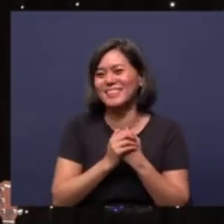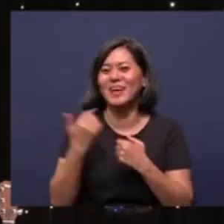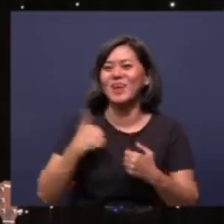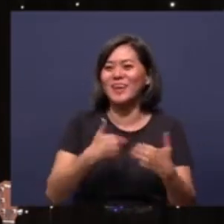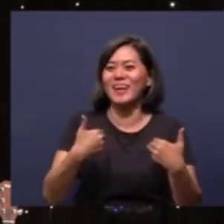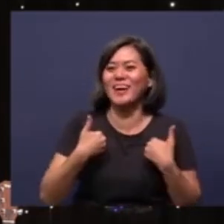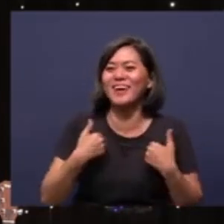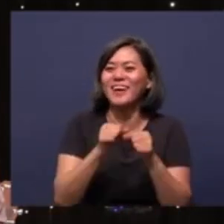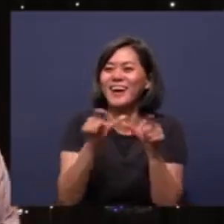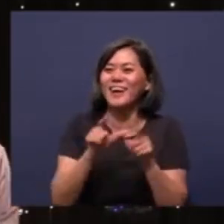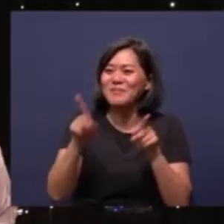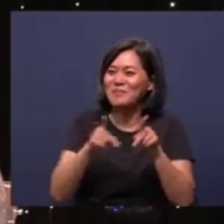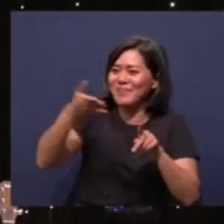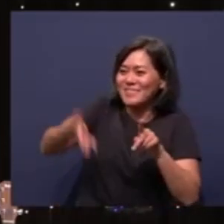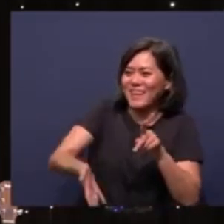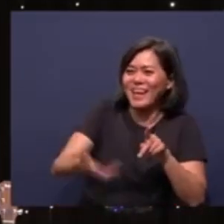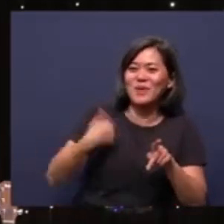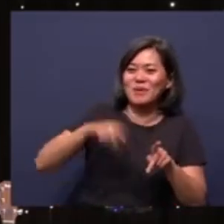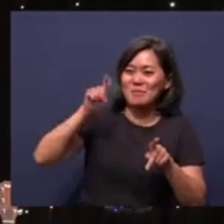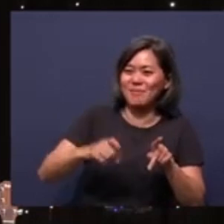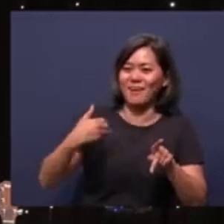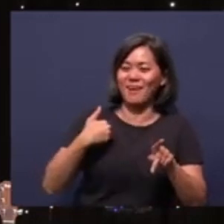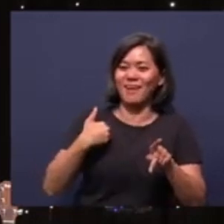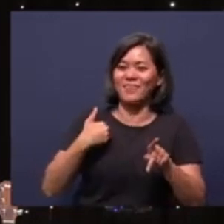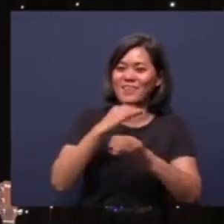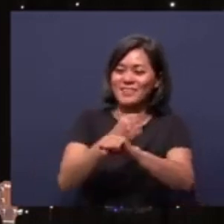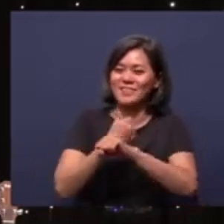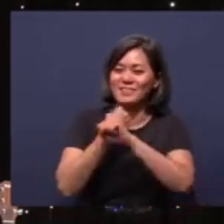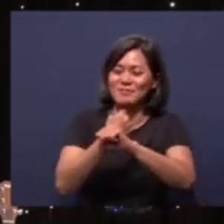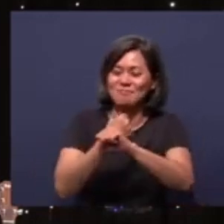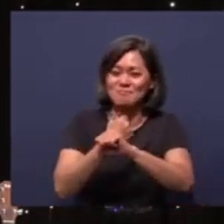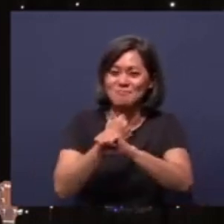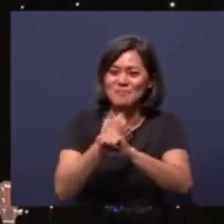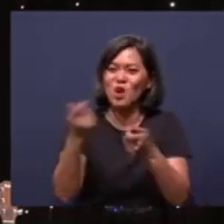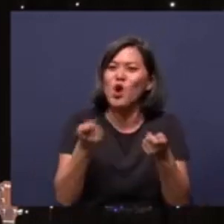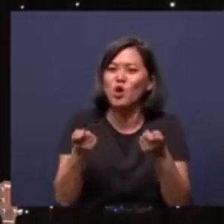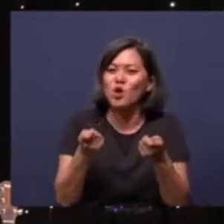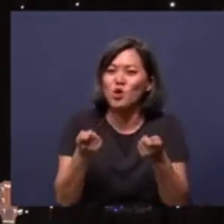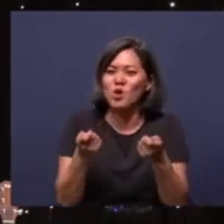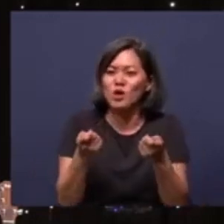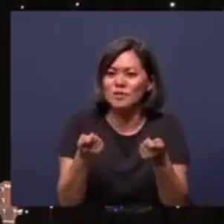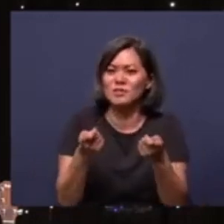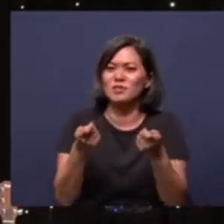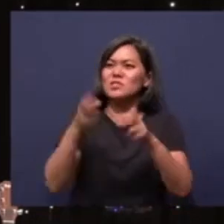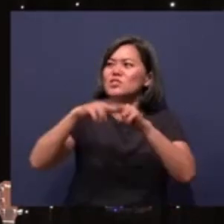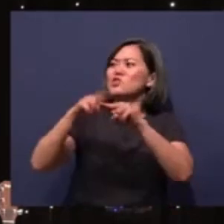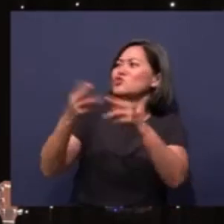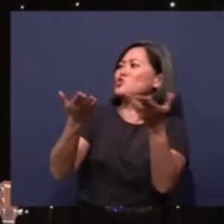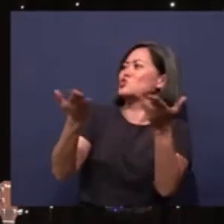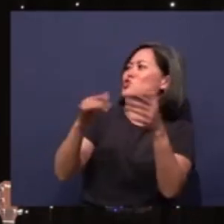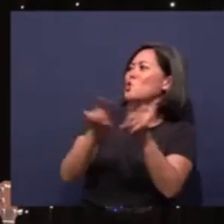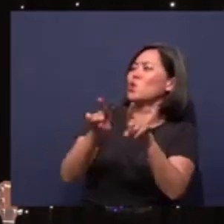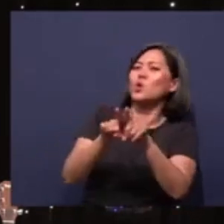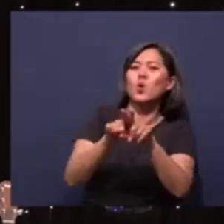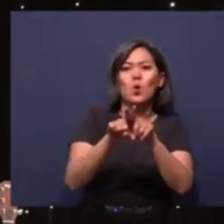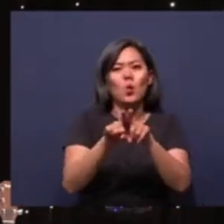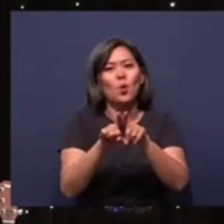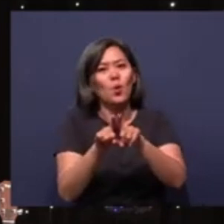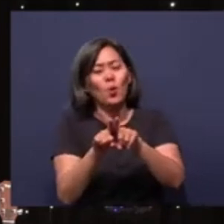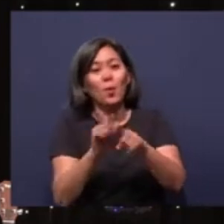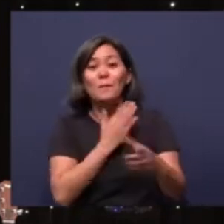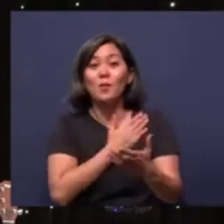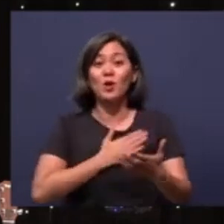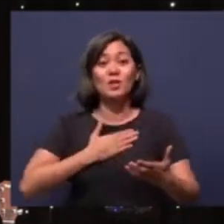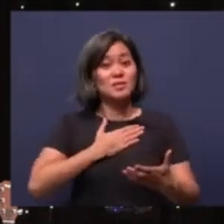lot of people down there. We need to have some kind of a control, even here also, sitting position also. So